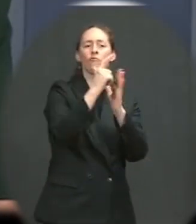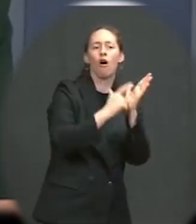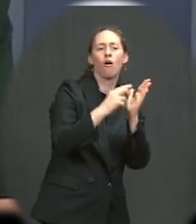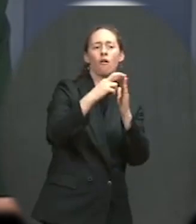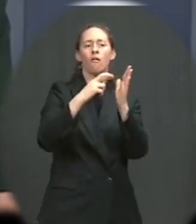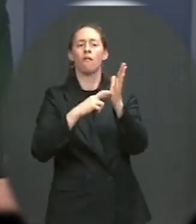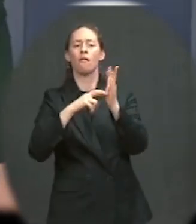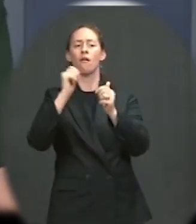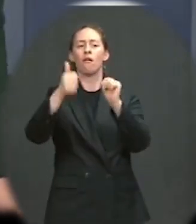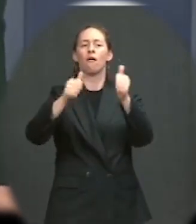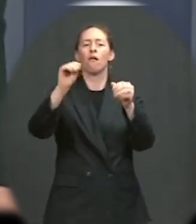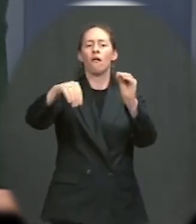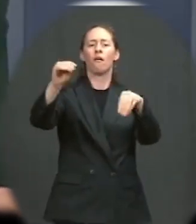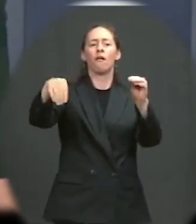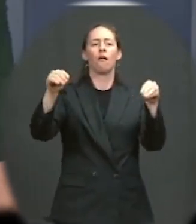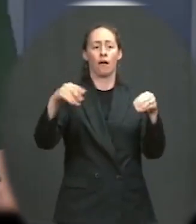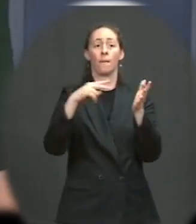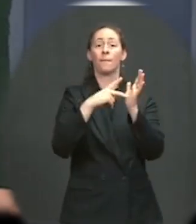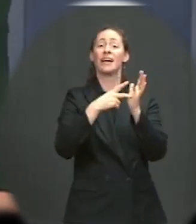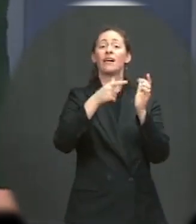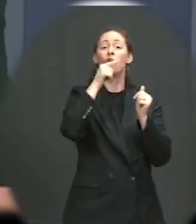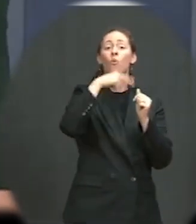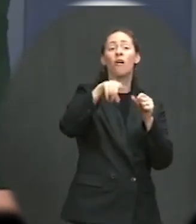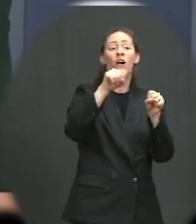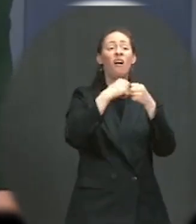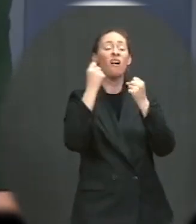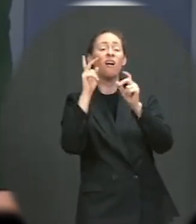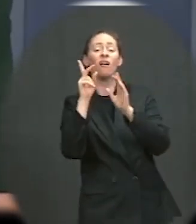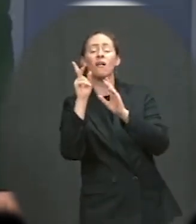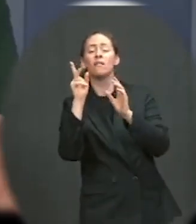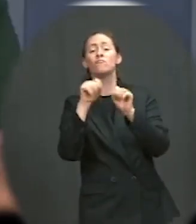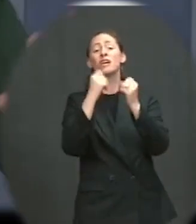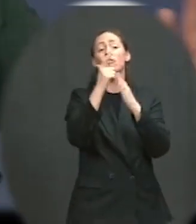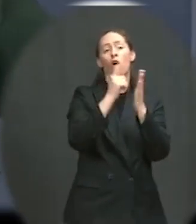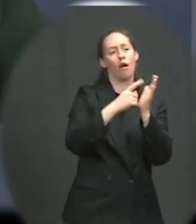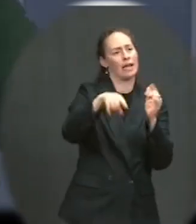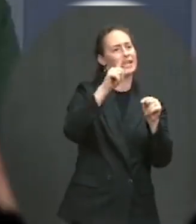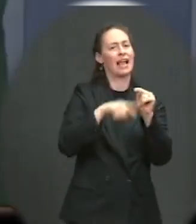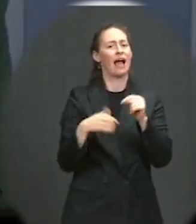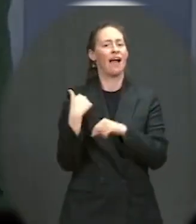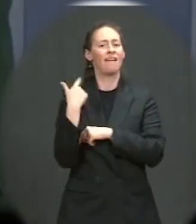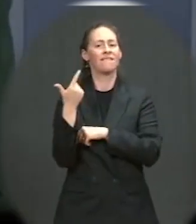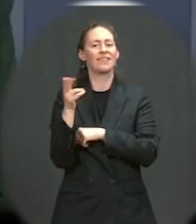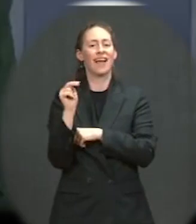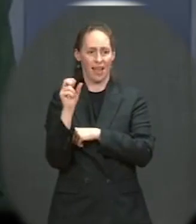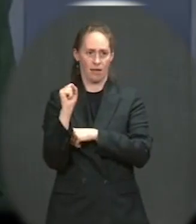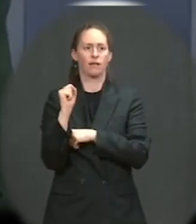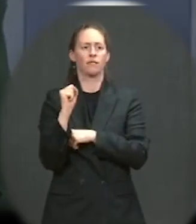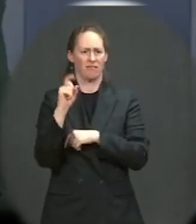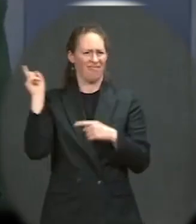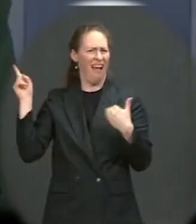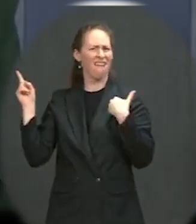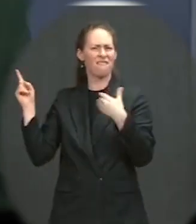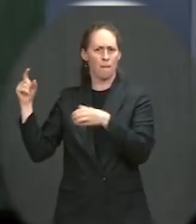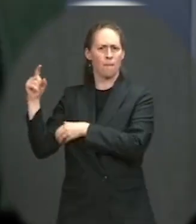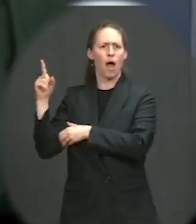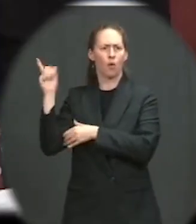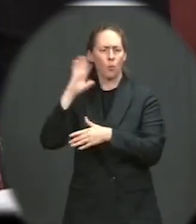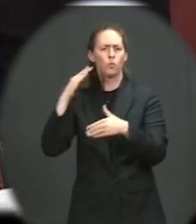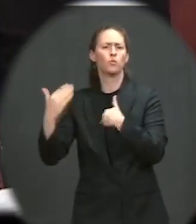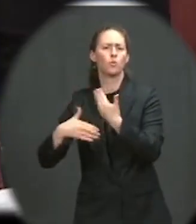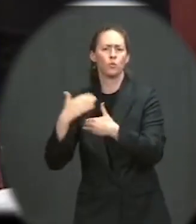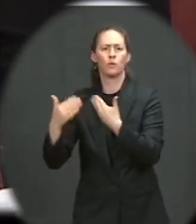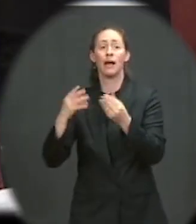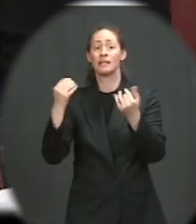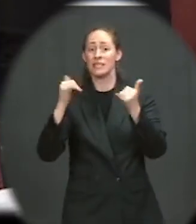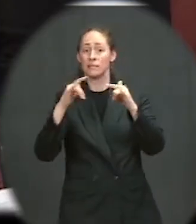the streets. There are authorities you have any president has, and he's going to take steps to do that, even as he pushes for legislation to move forward. So beyond the announcements today,